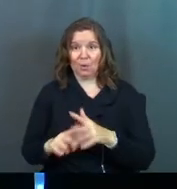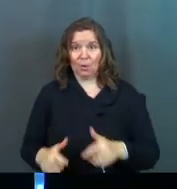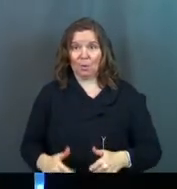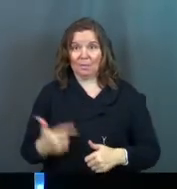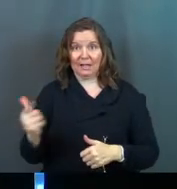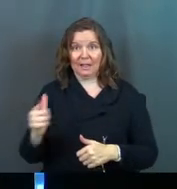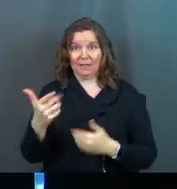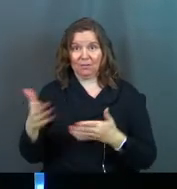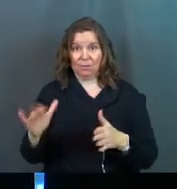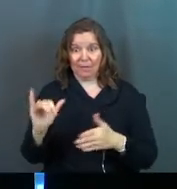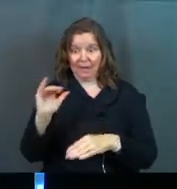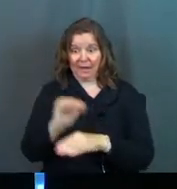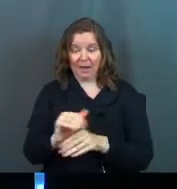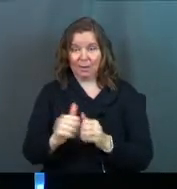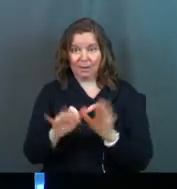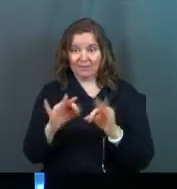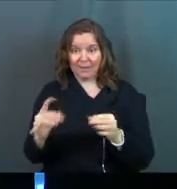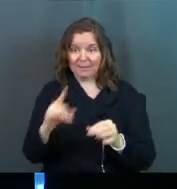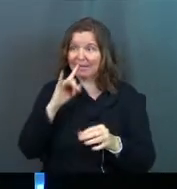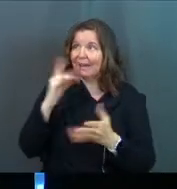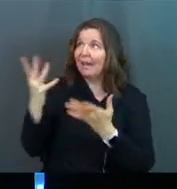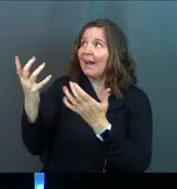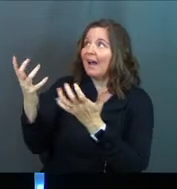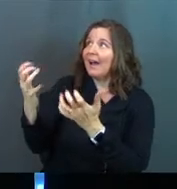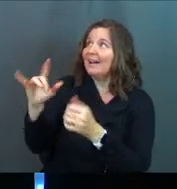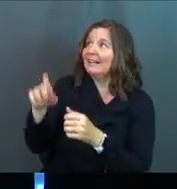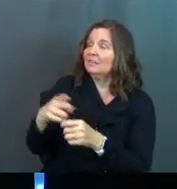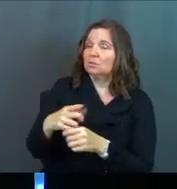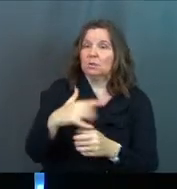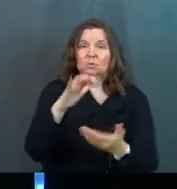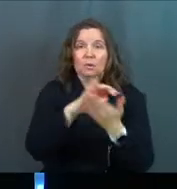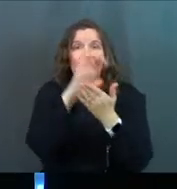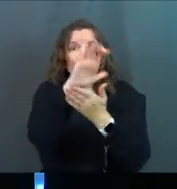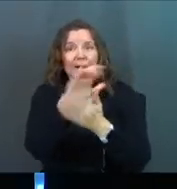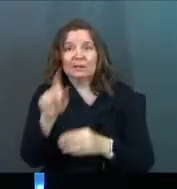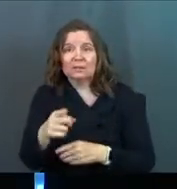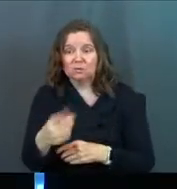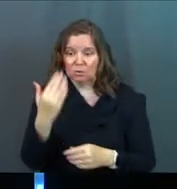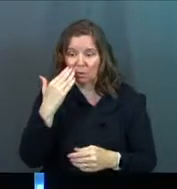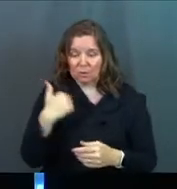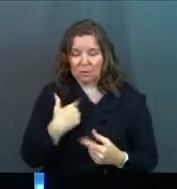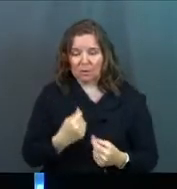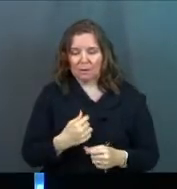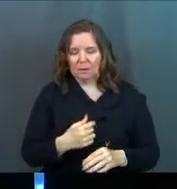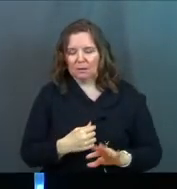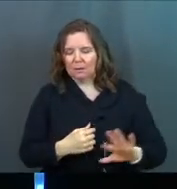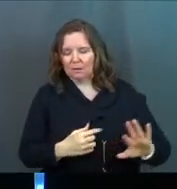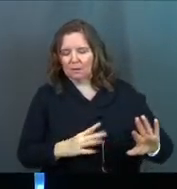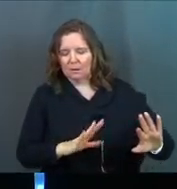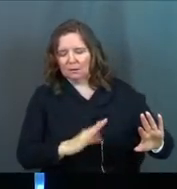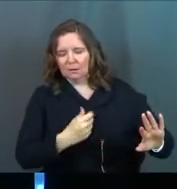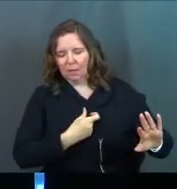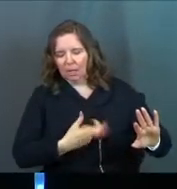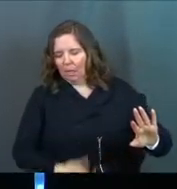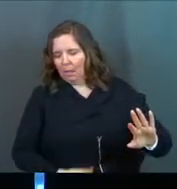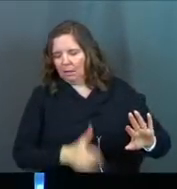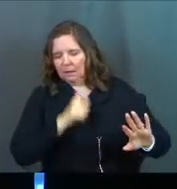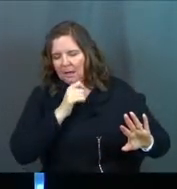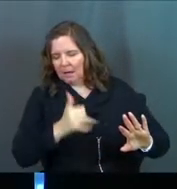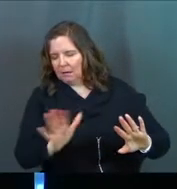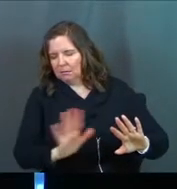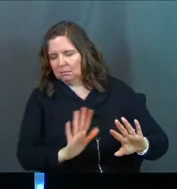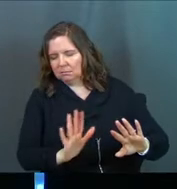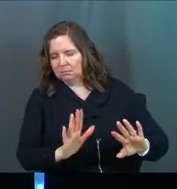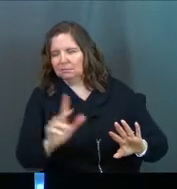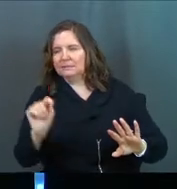that night, and your kids need you, your spouse needs you, you know what you do. You're like, no, no, not now.